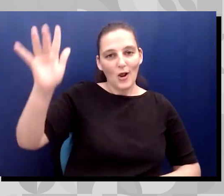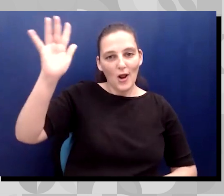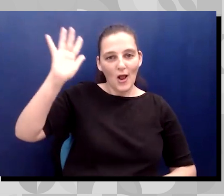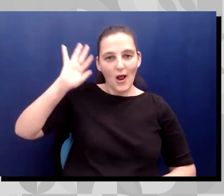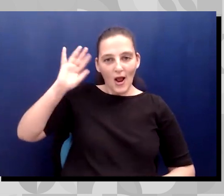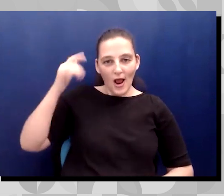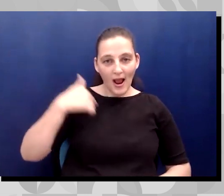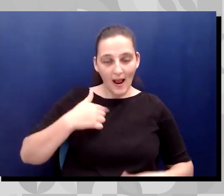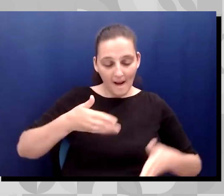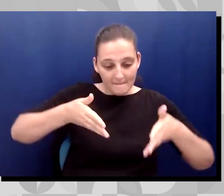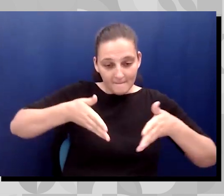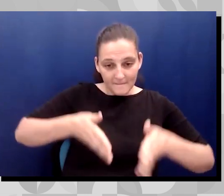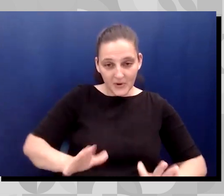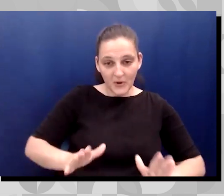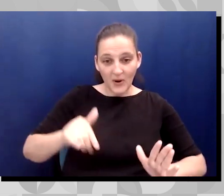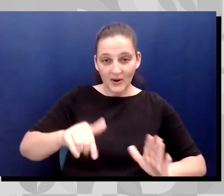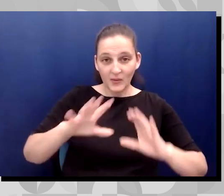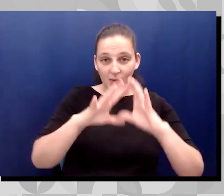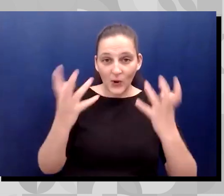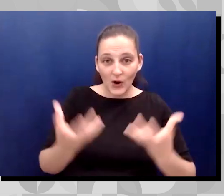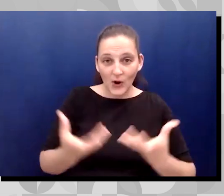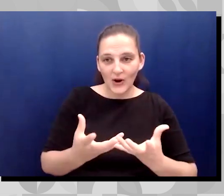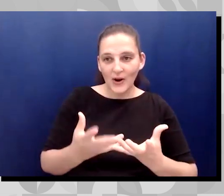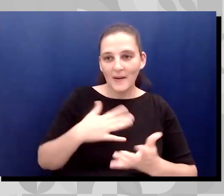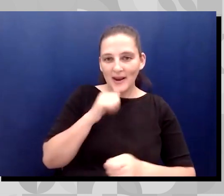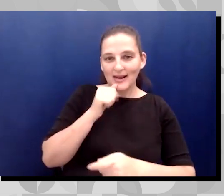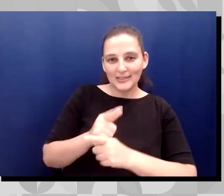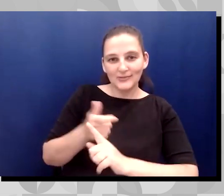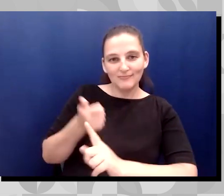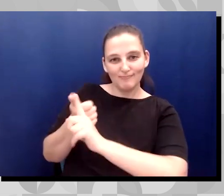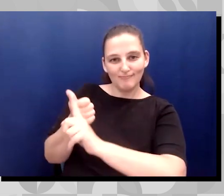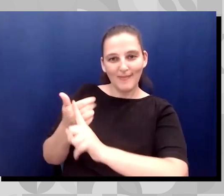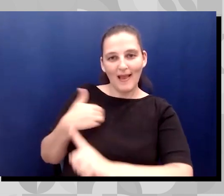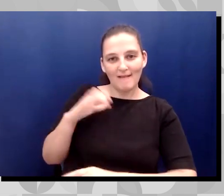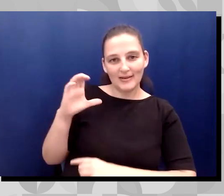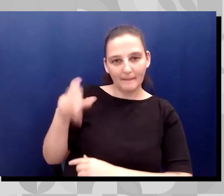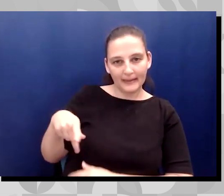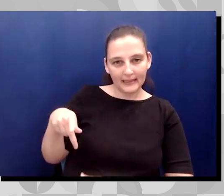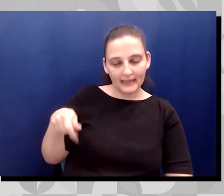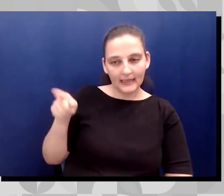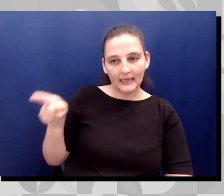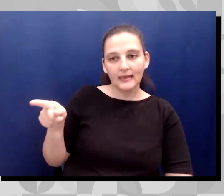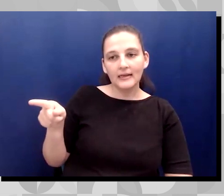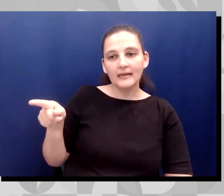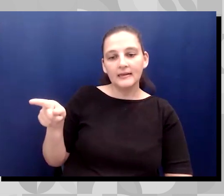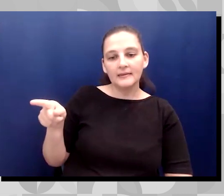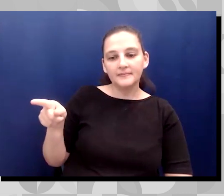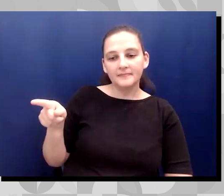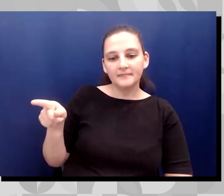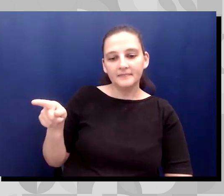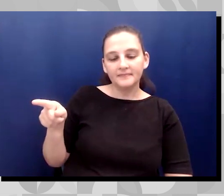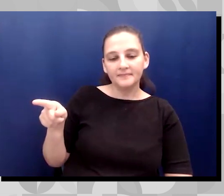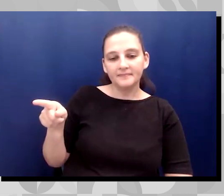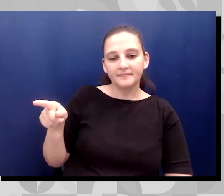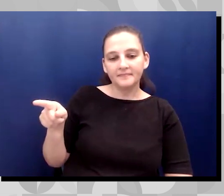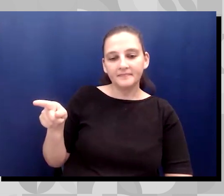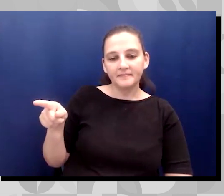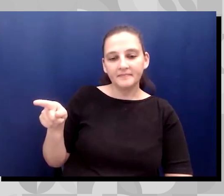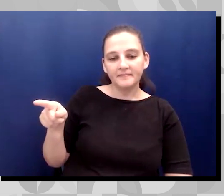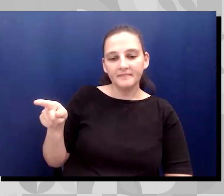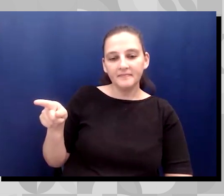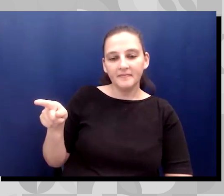was born with cerebral palsy, and I never really knew she was